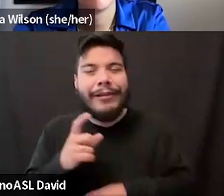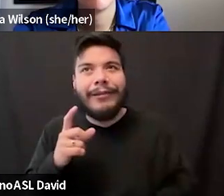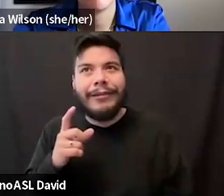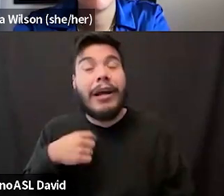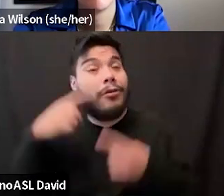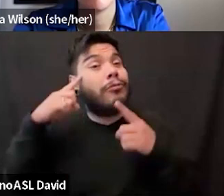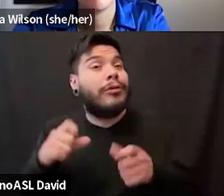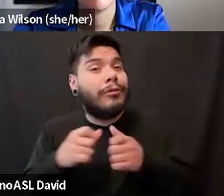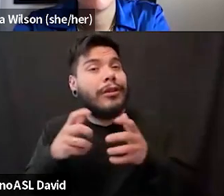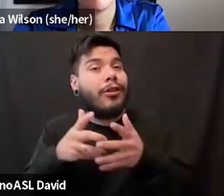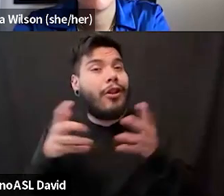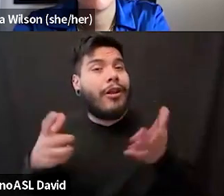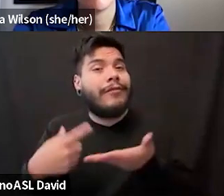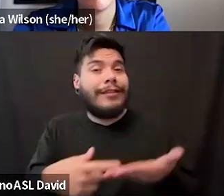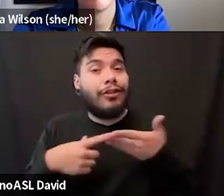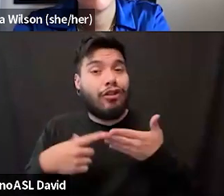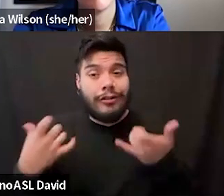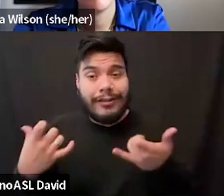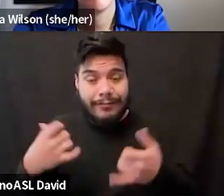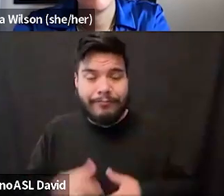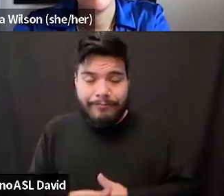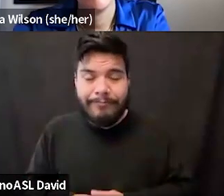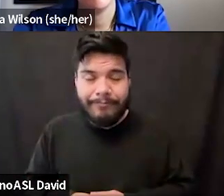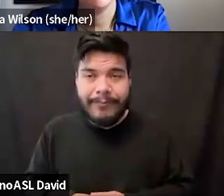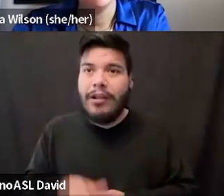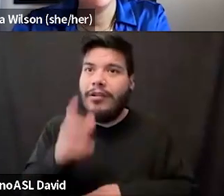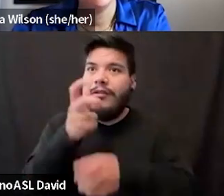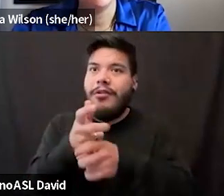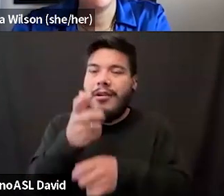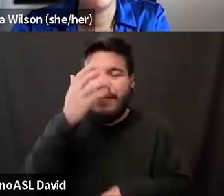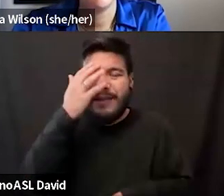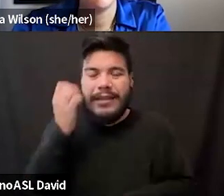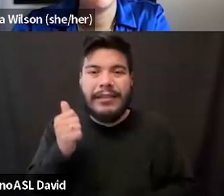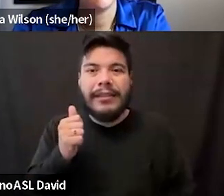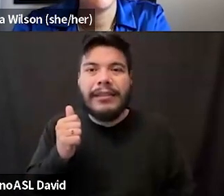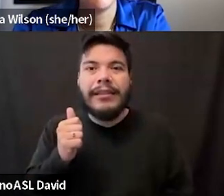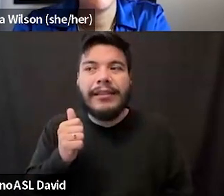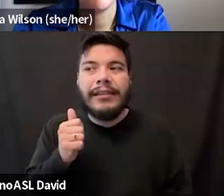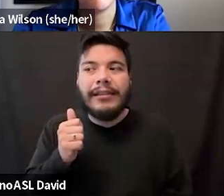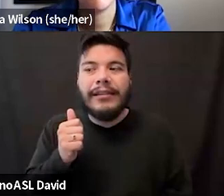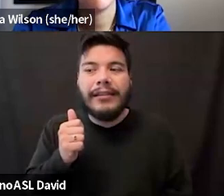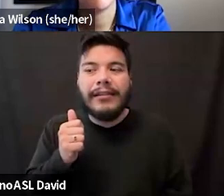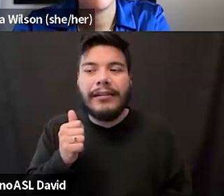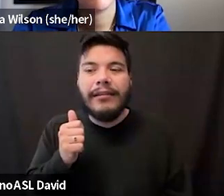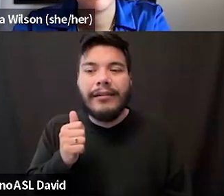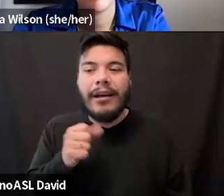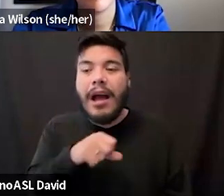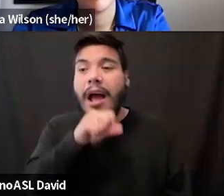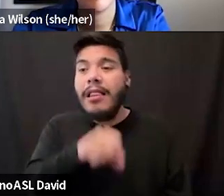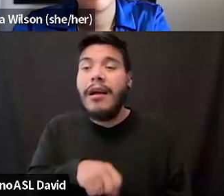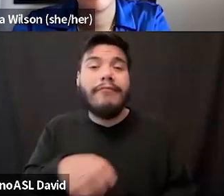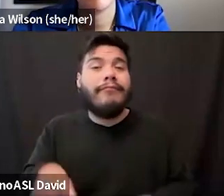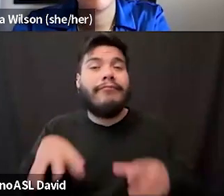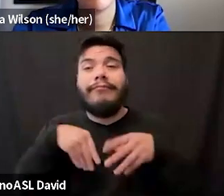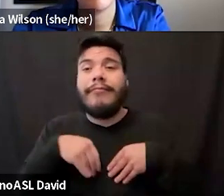with a lot of what was said and it's hard because I really love, I like love and embrace the